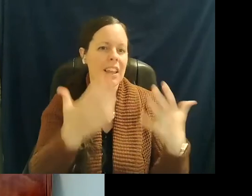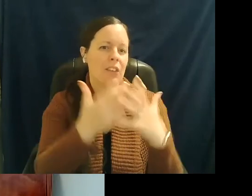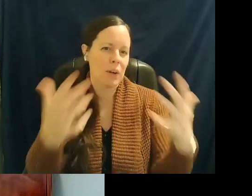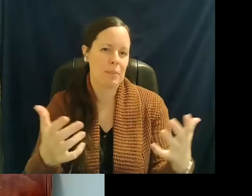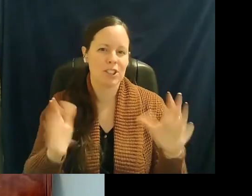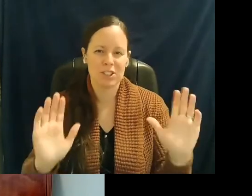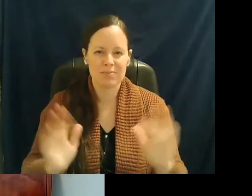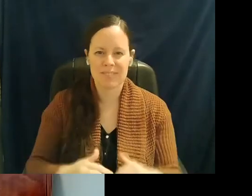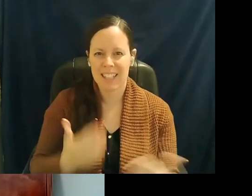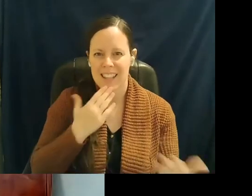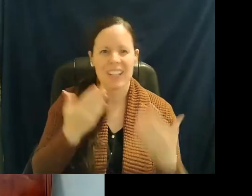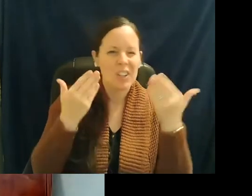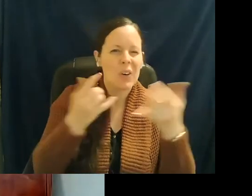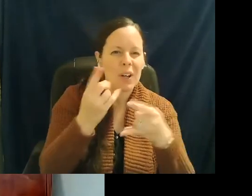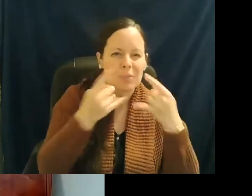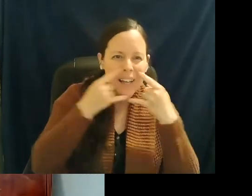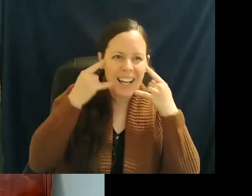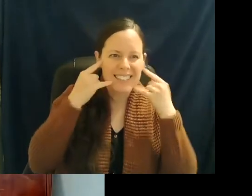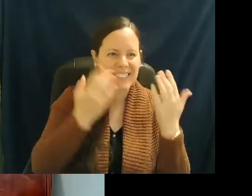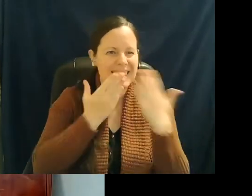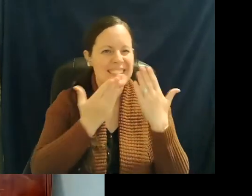Thanks. Wear your mask. Thanks.